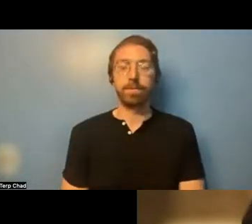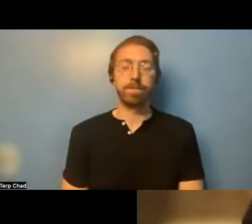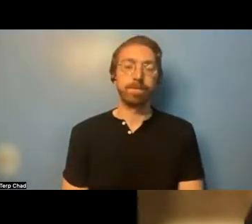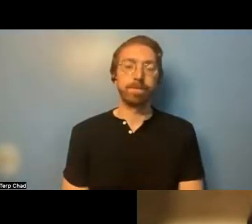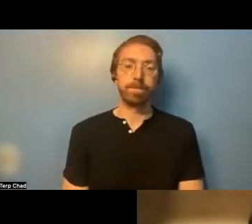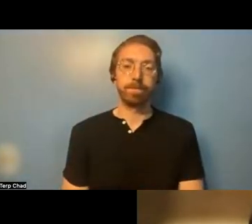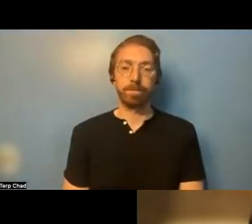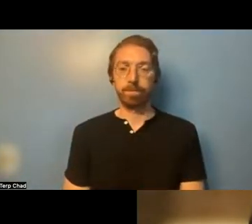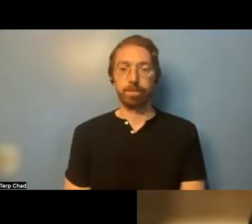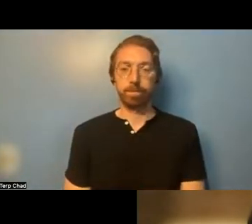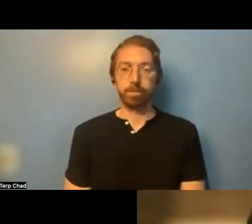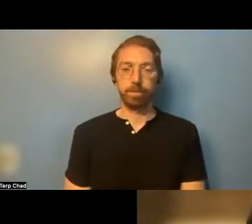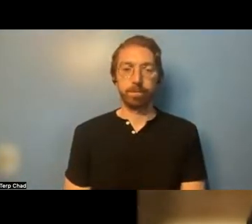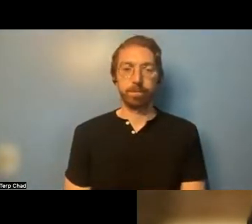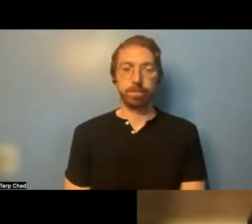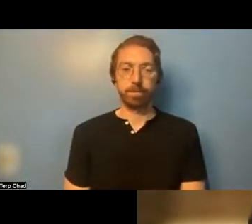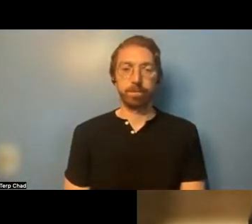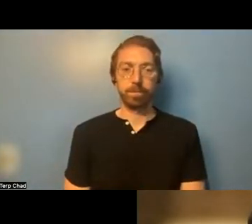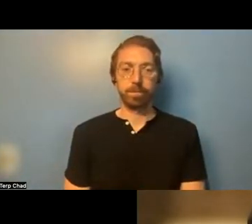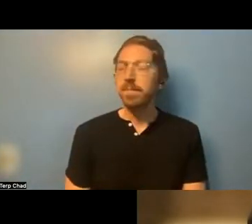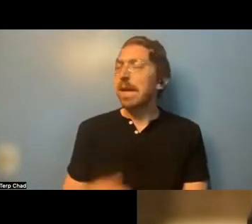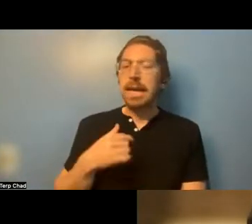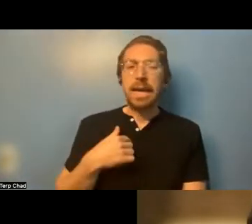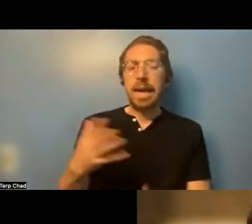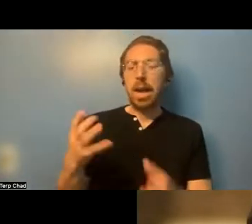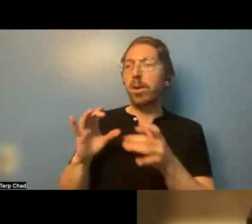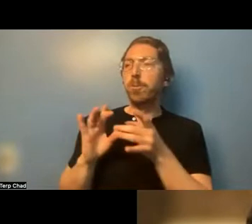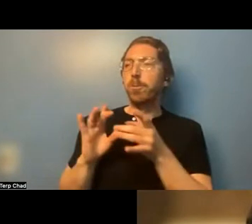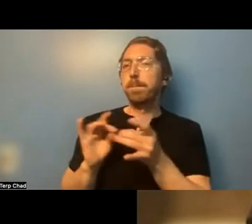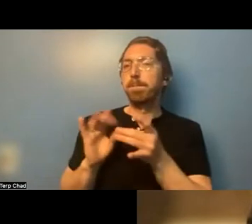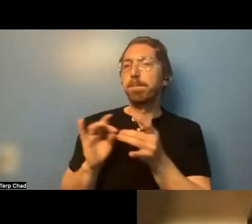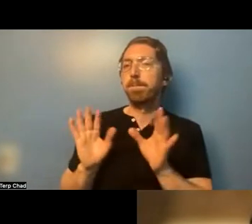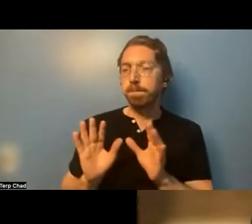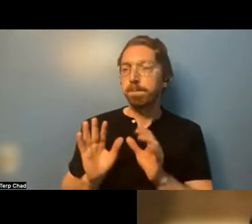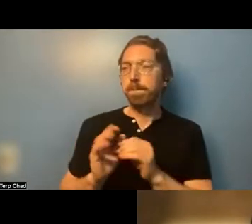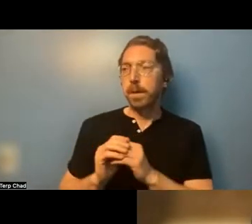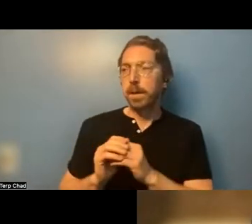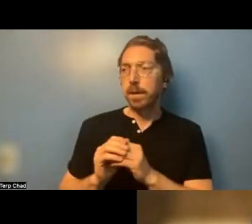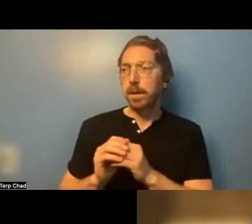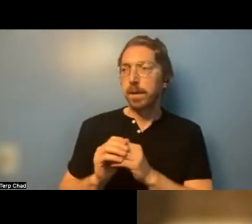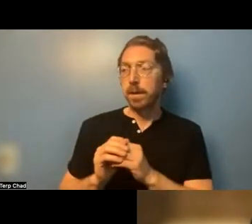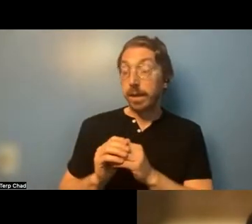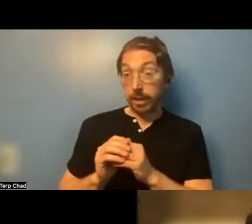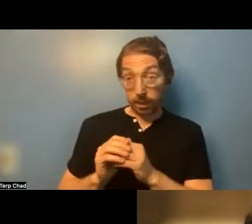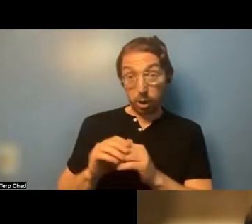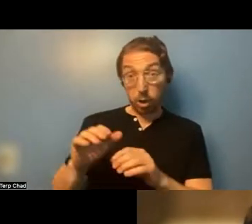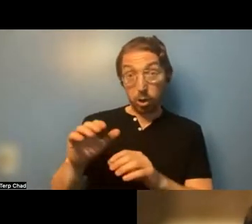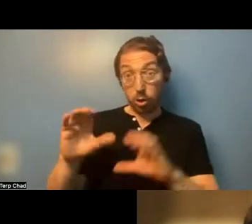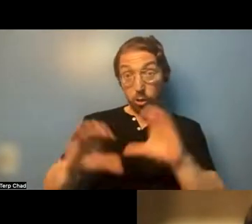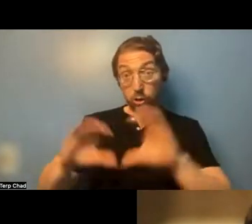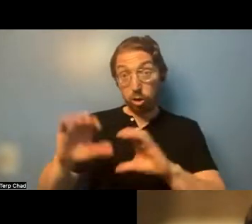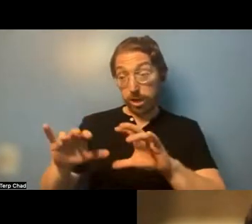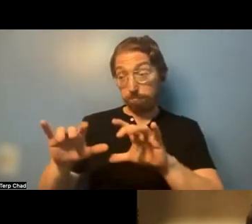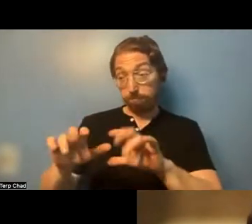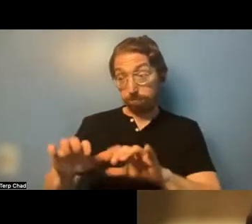And I just want to quickly address, somebody asked about whether the information that we've covered in the chat will be shared